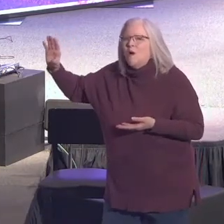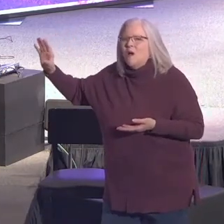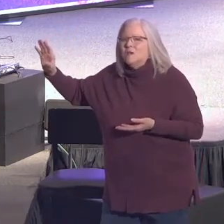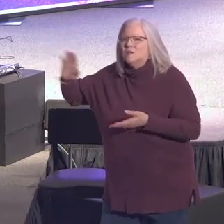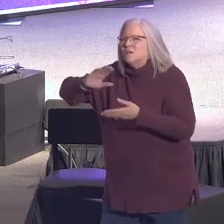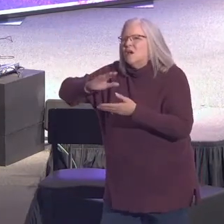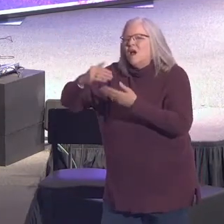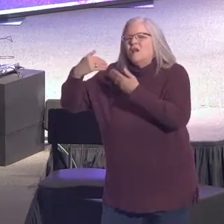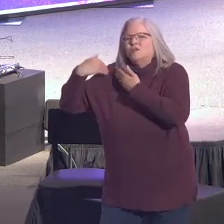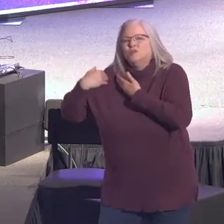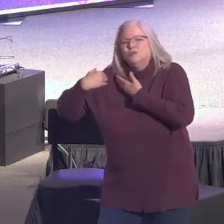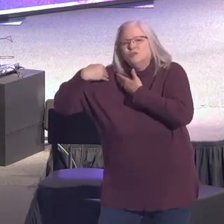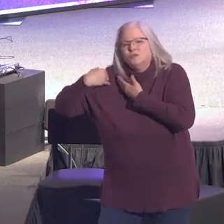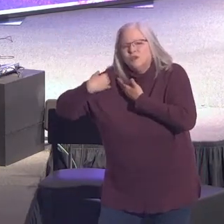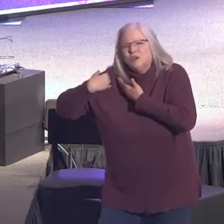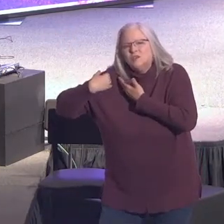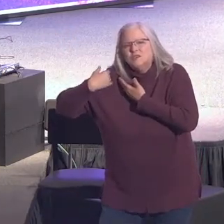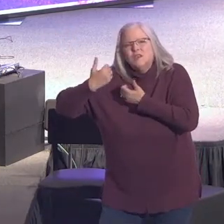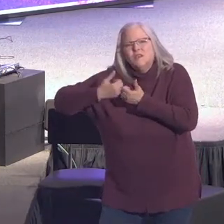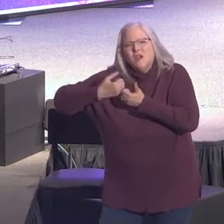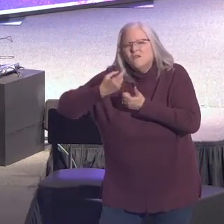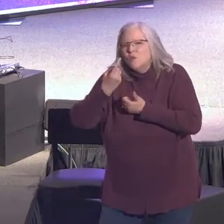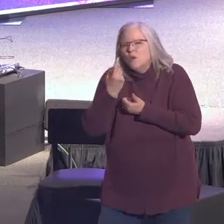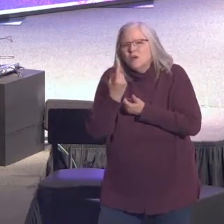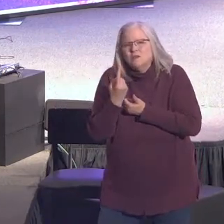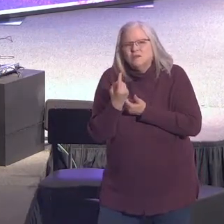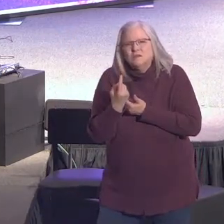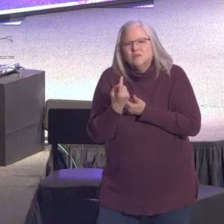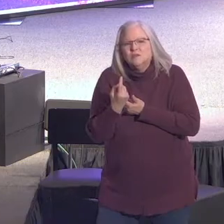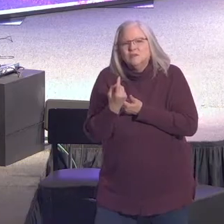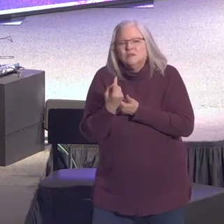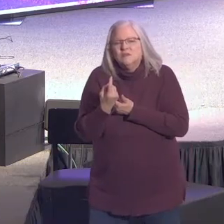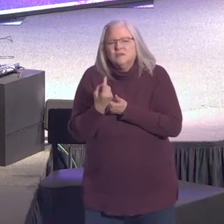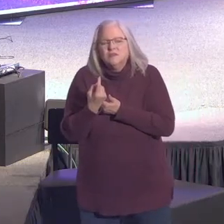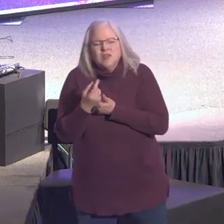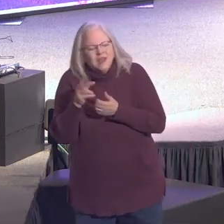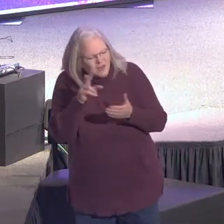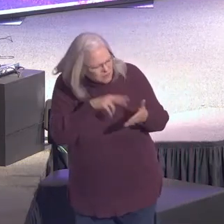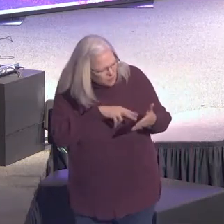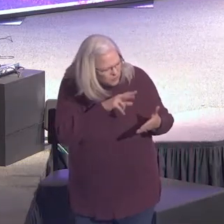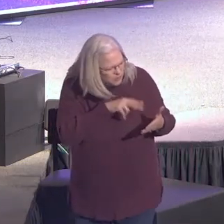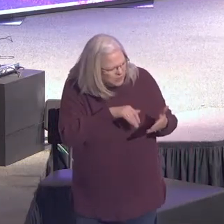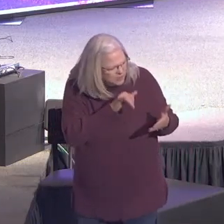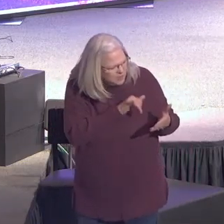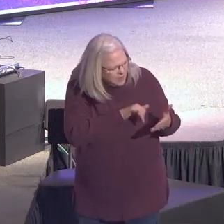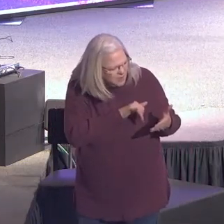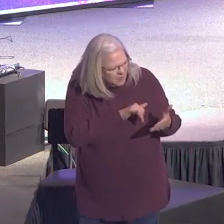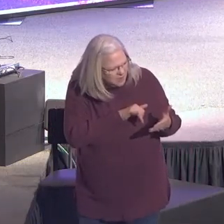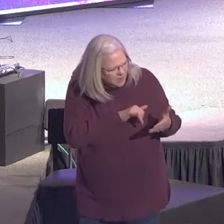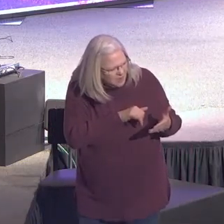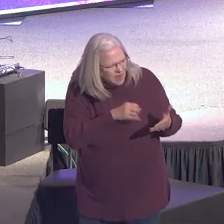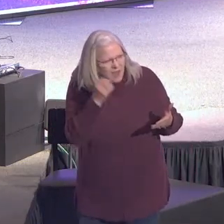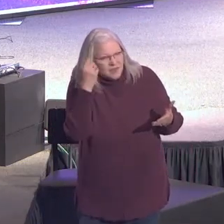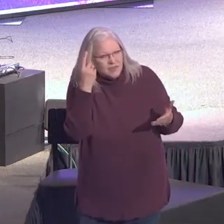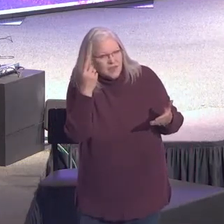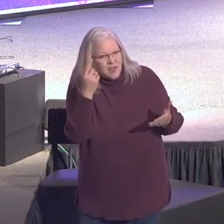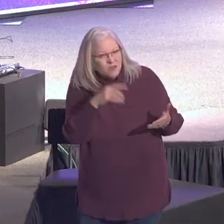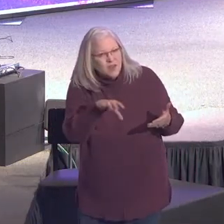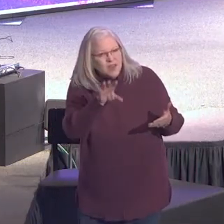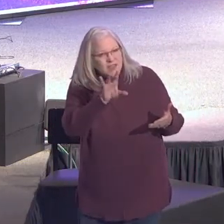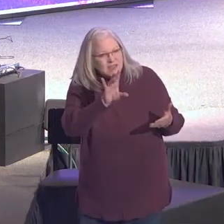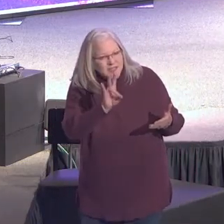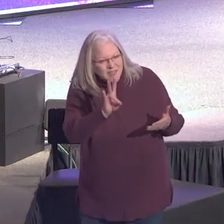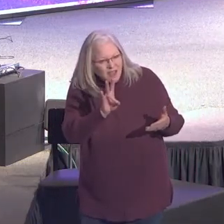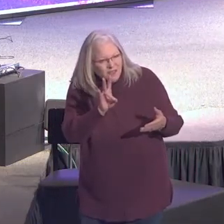iniquity of us all. You know, and as I read that, I realize that these are words from 700 years before